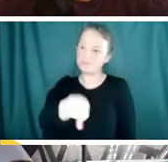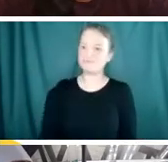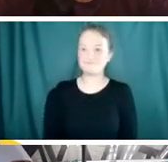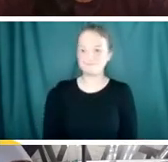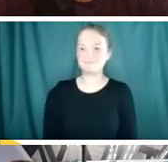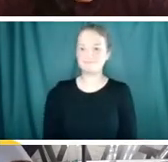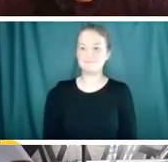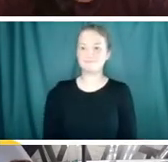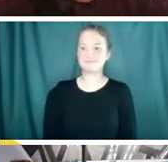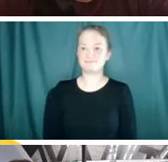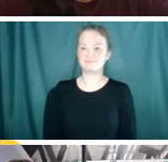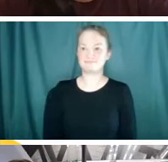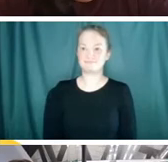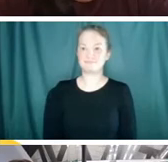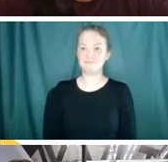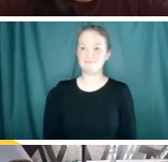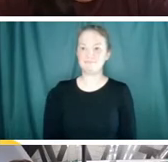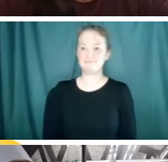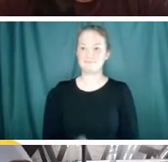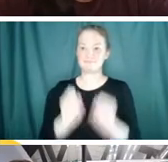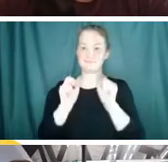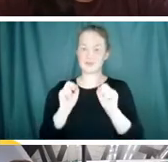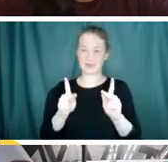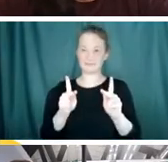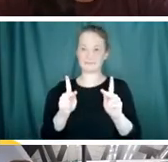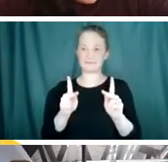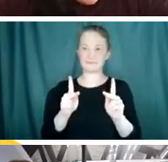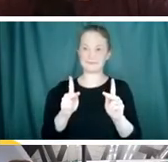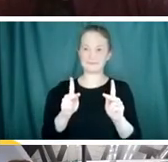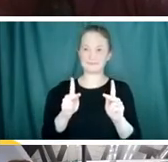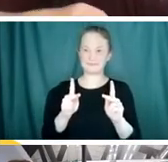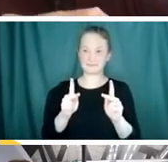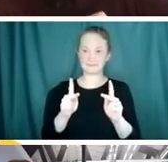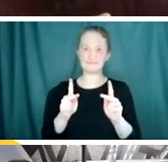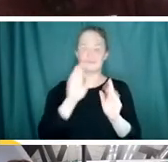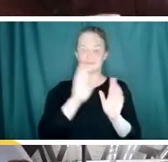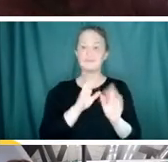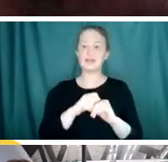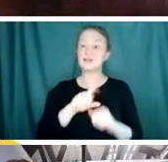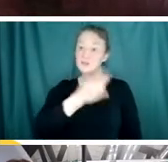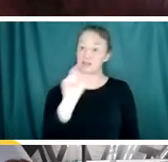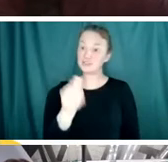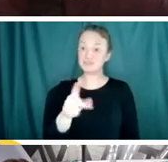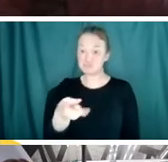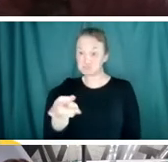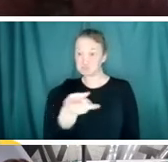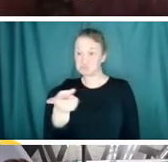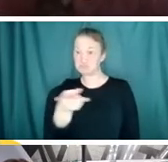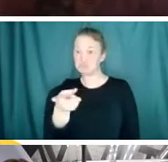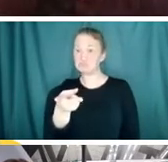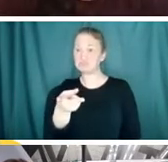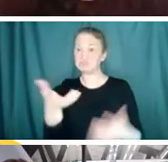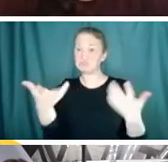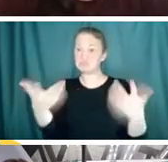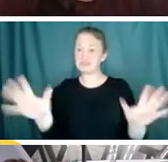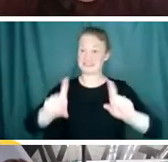Great. Okie dokie. We've got, we did that one. Here's a question. Have either of you ever done work testing